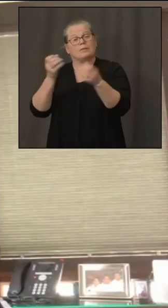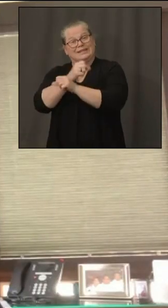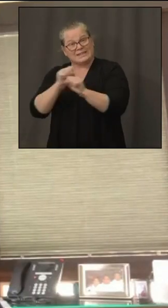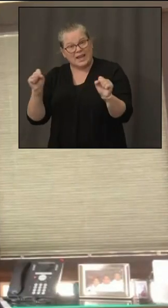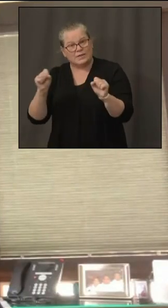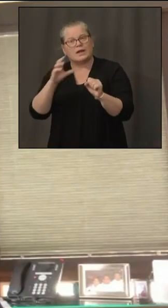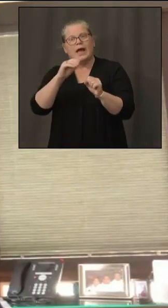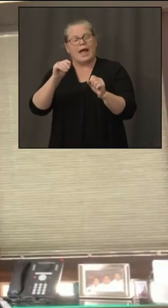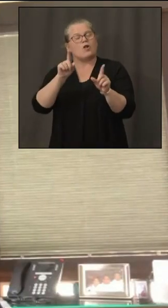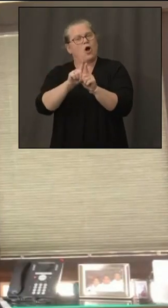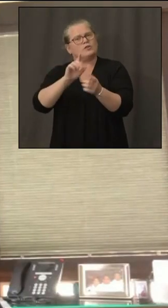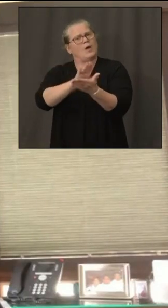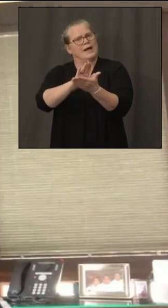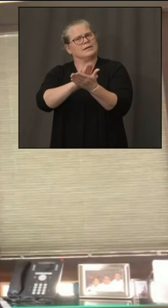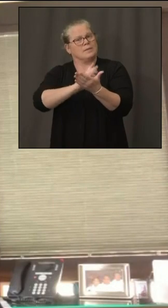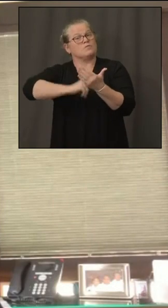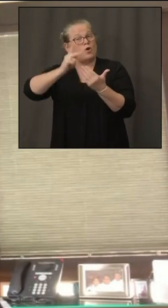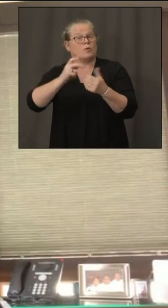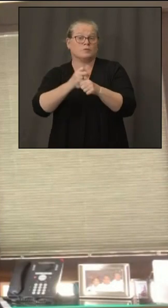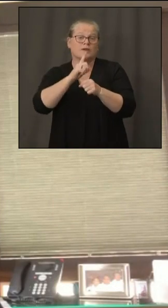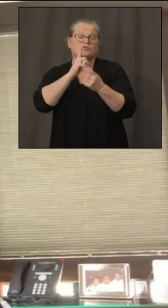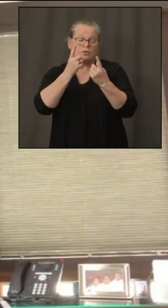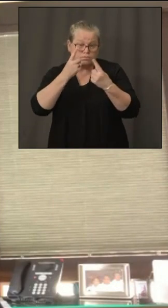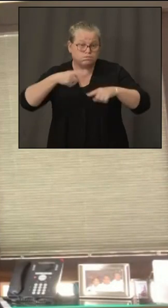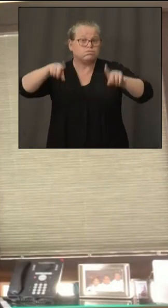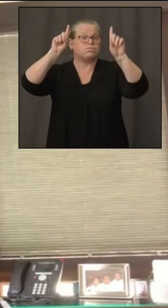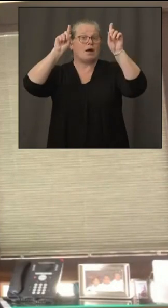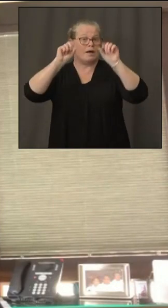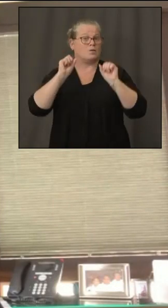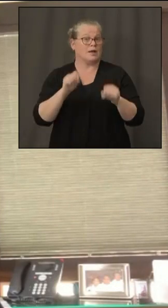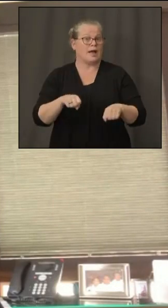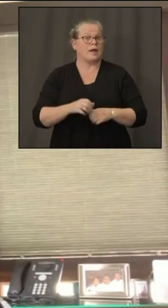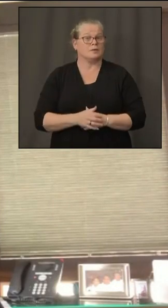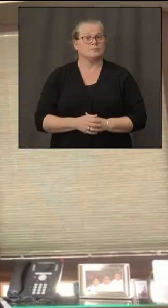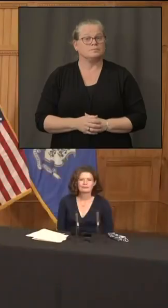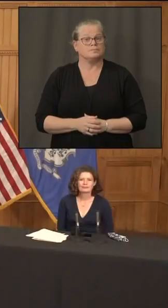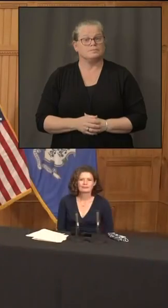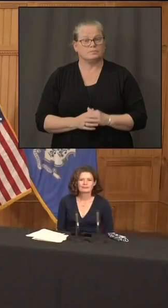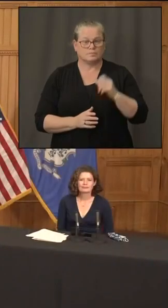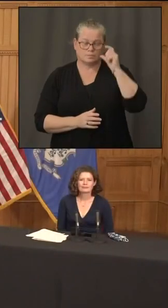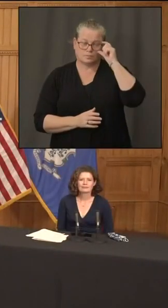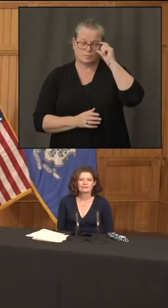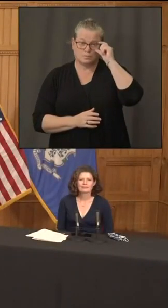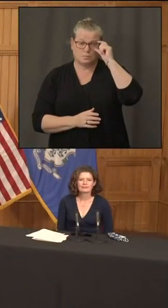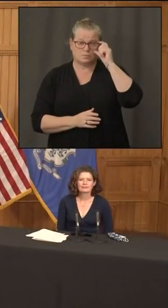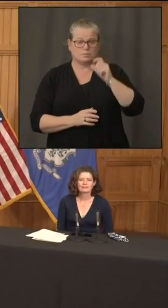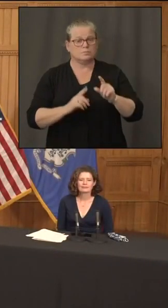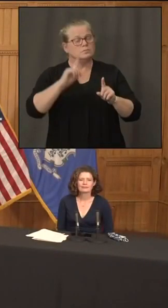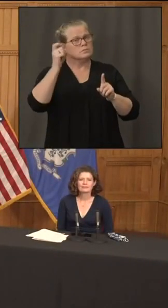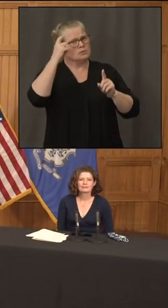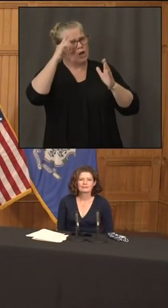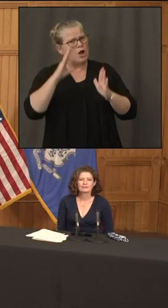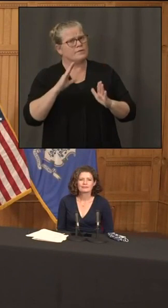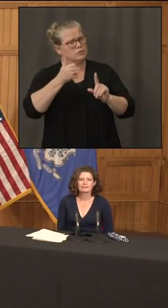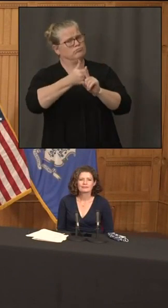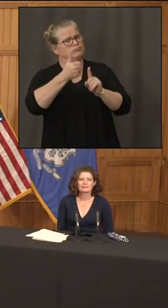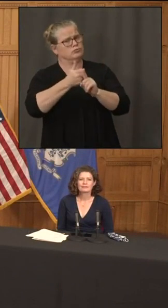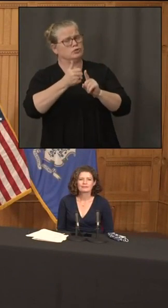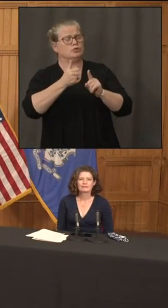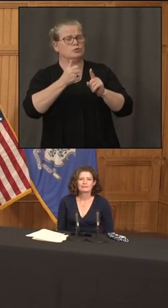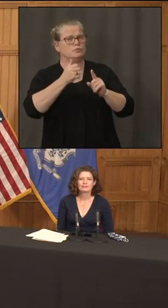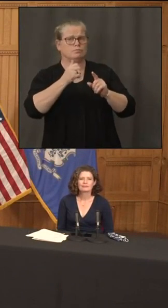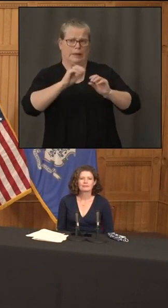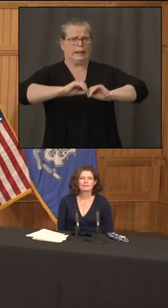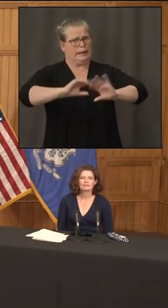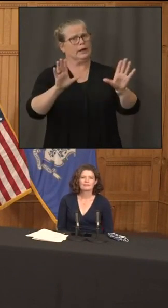program and the reopening can be successful governor you've been clear that you prefer classroom instruction for for a